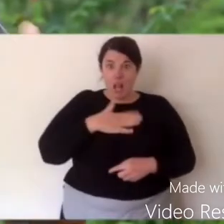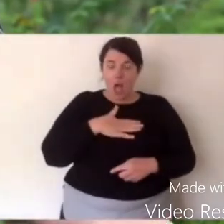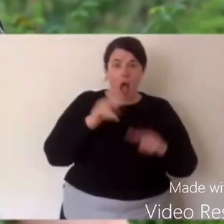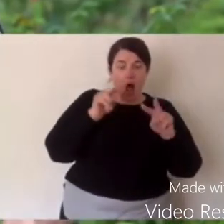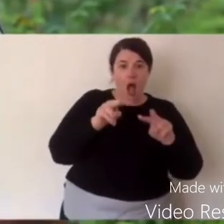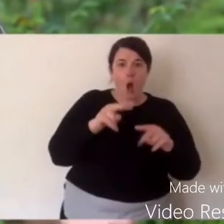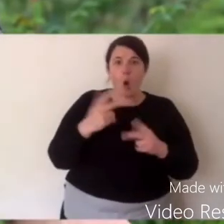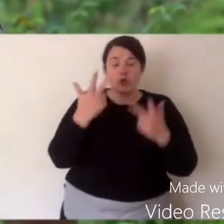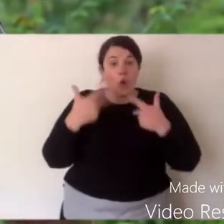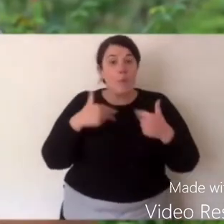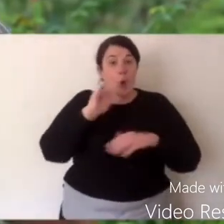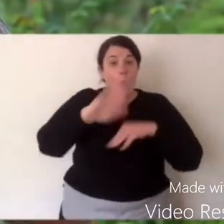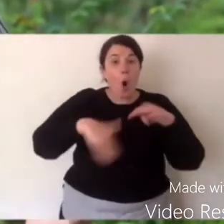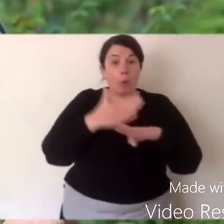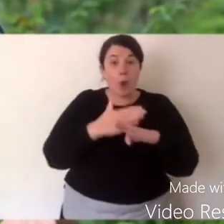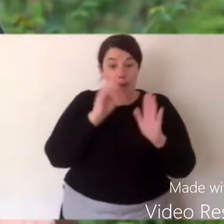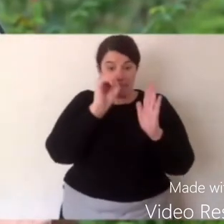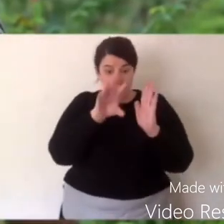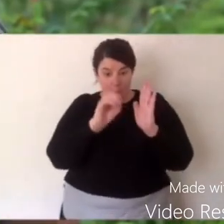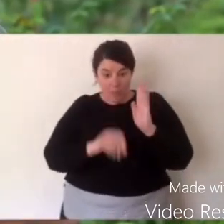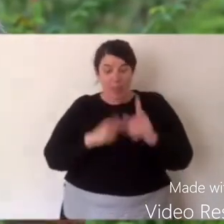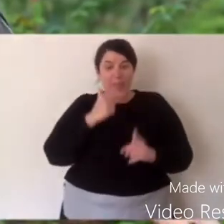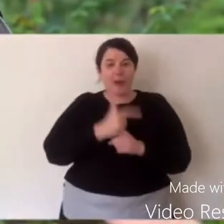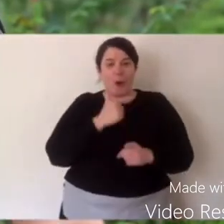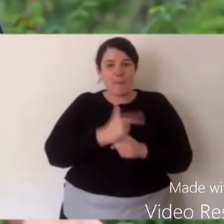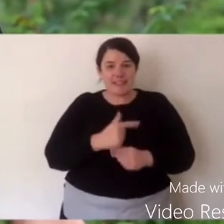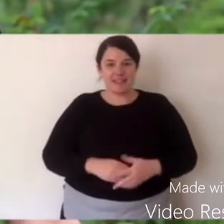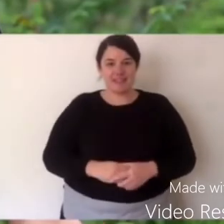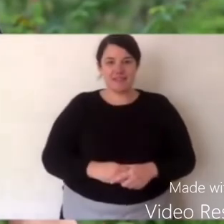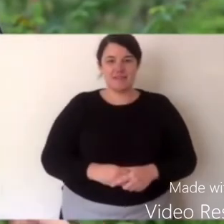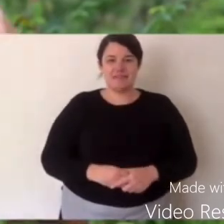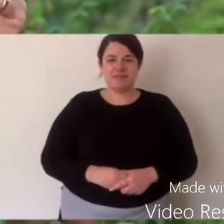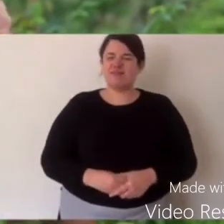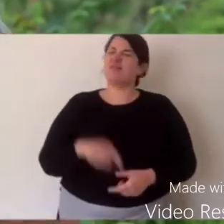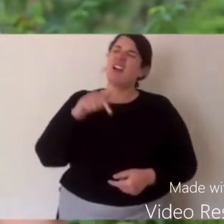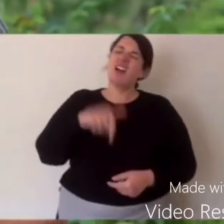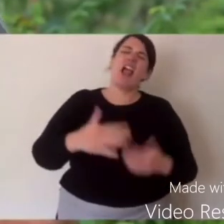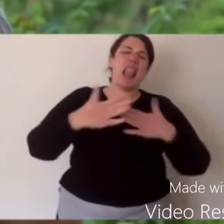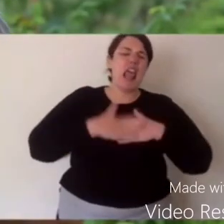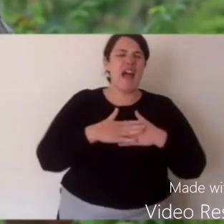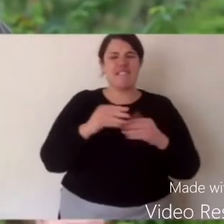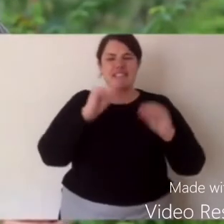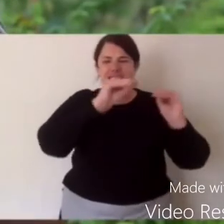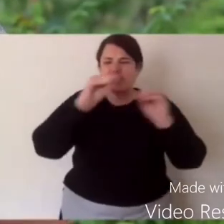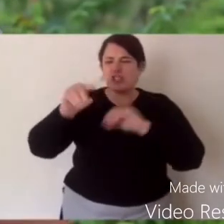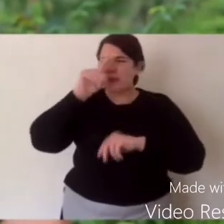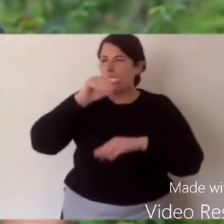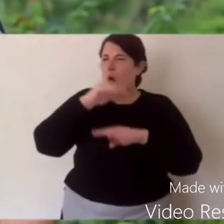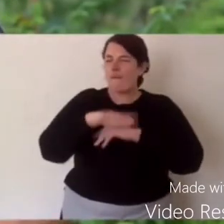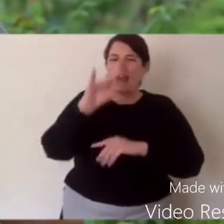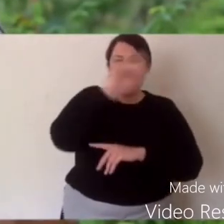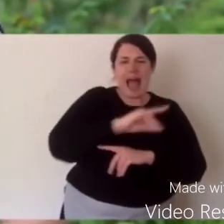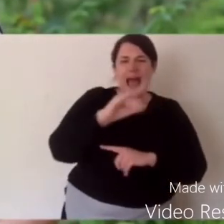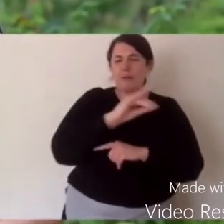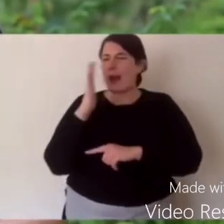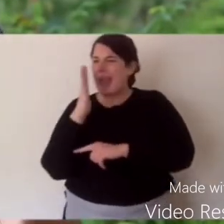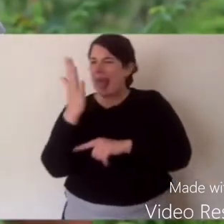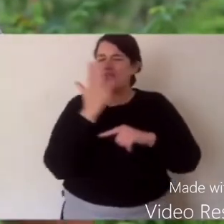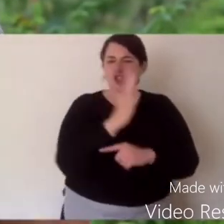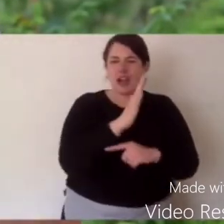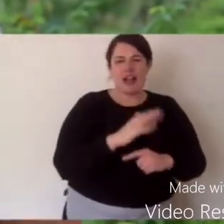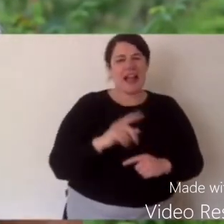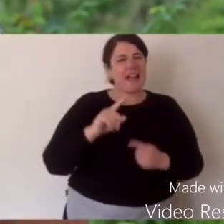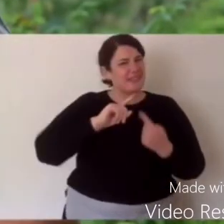If you like what you've seen, or want to show me your homework, just put it into the comments. This is what I do, connecting people with nature.